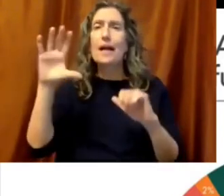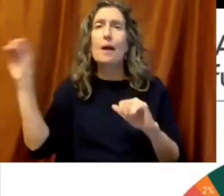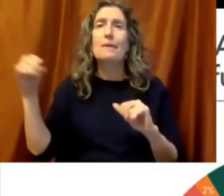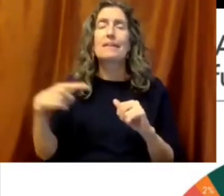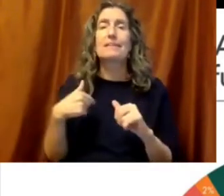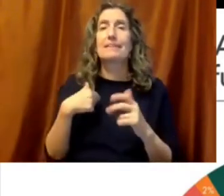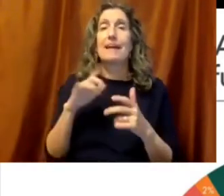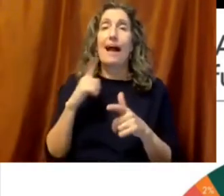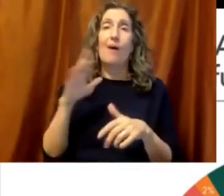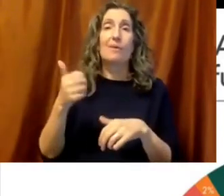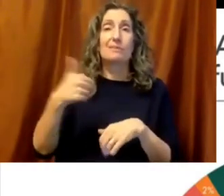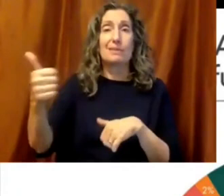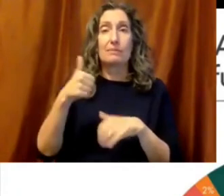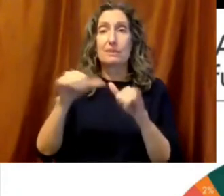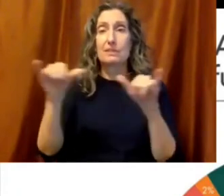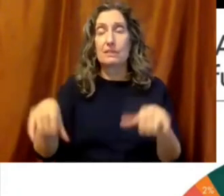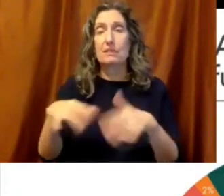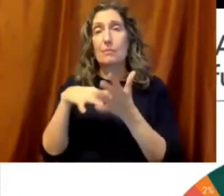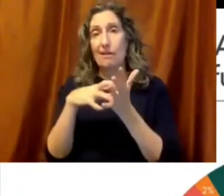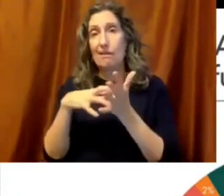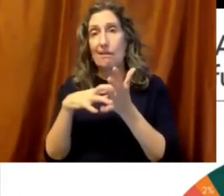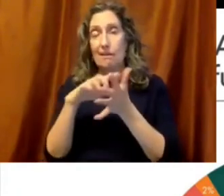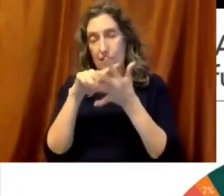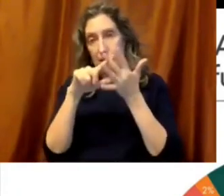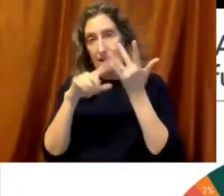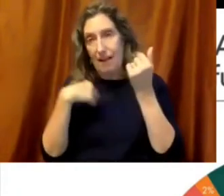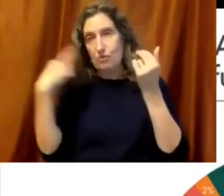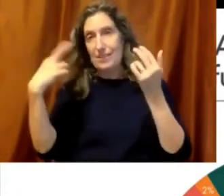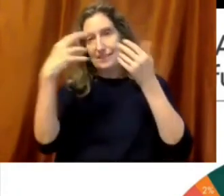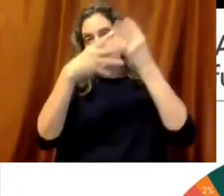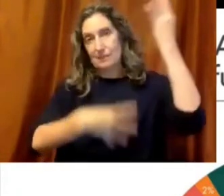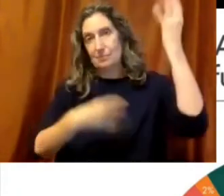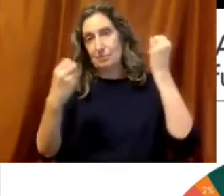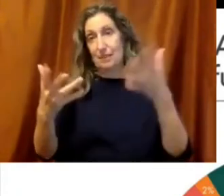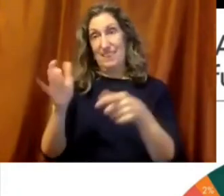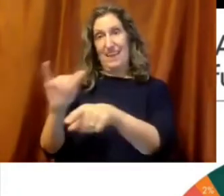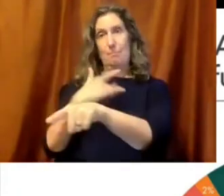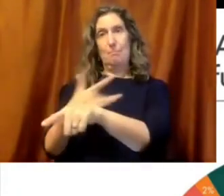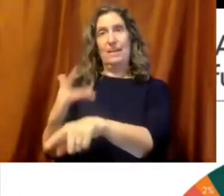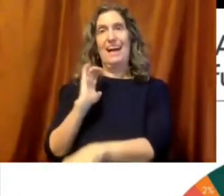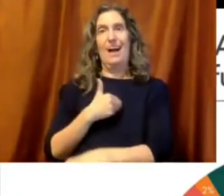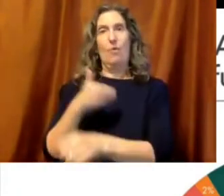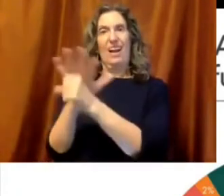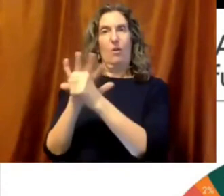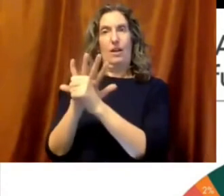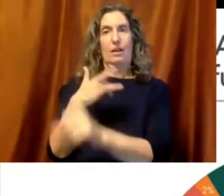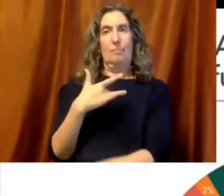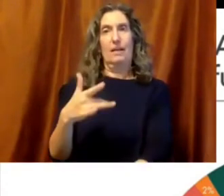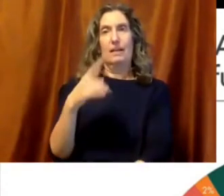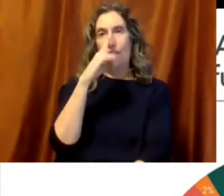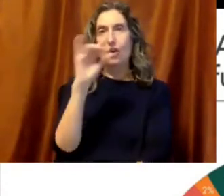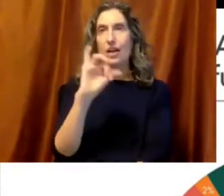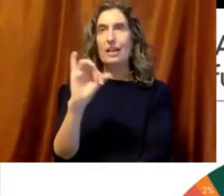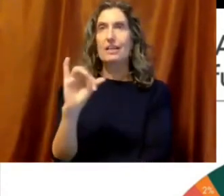low income. We have been disinvested in, we have a disproportionate share of failing schools. There are